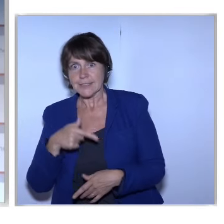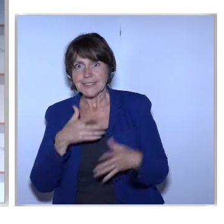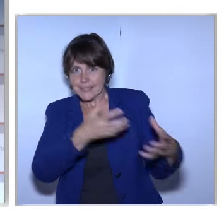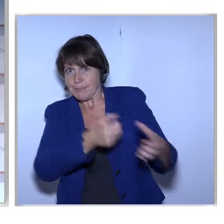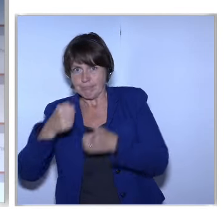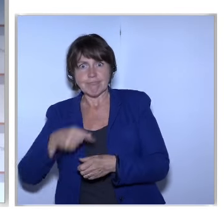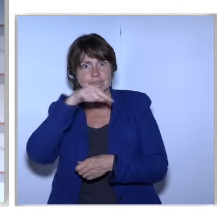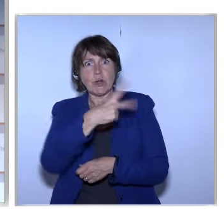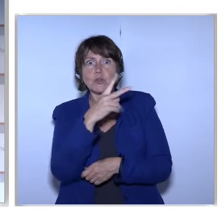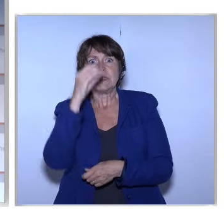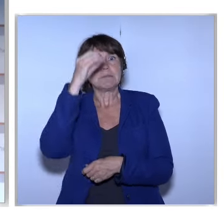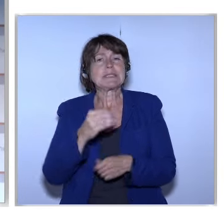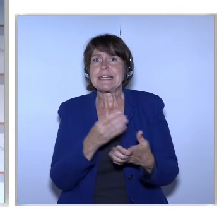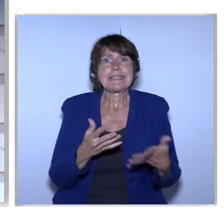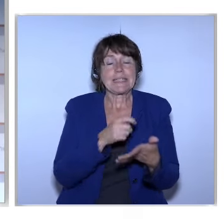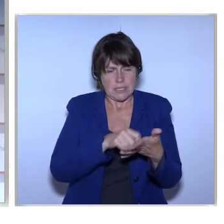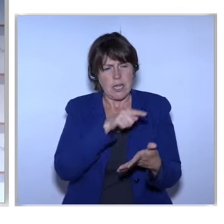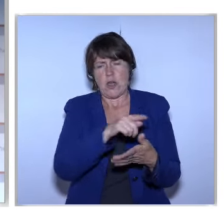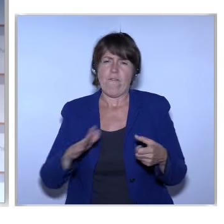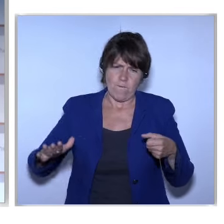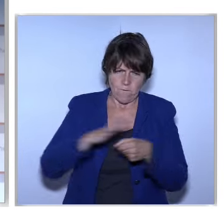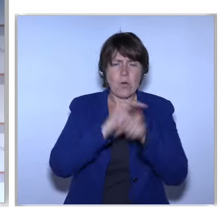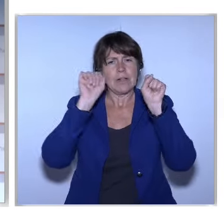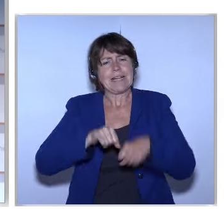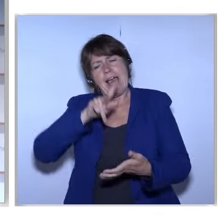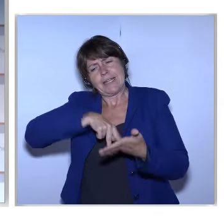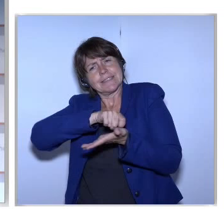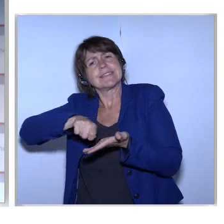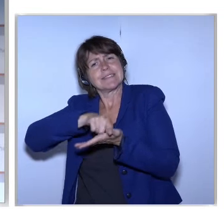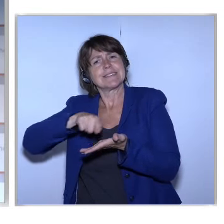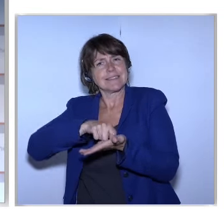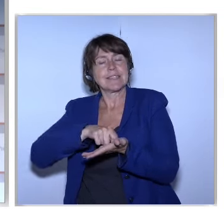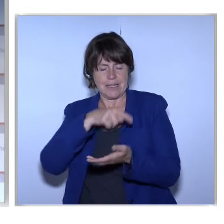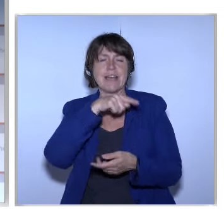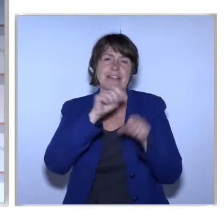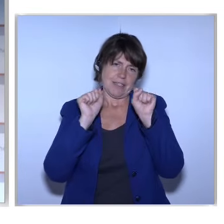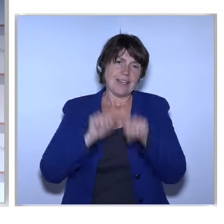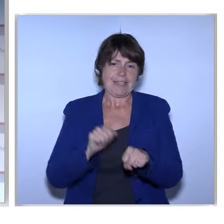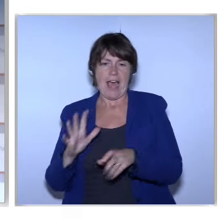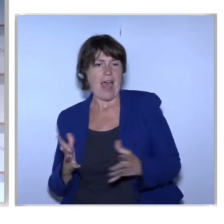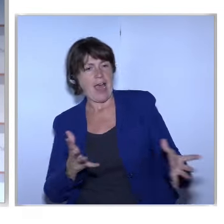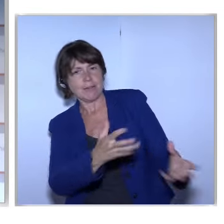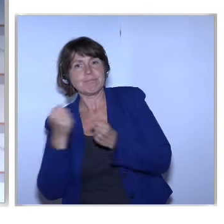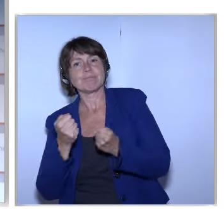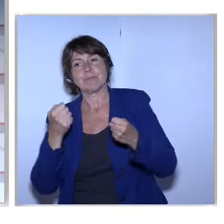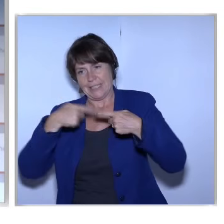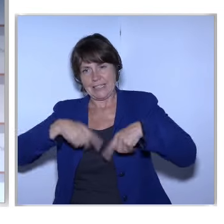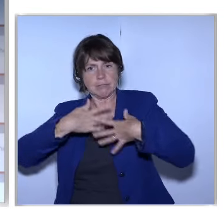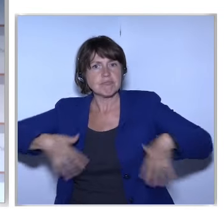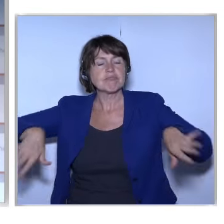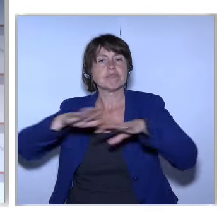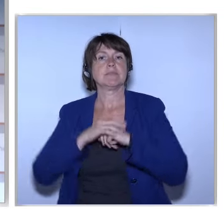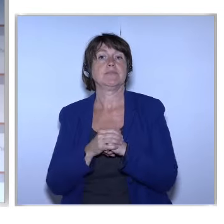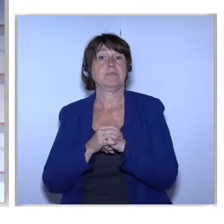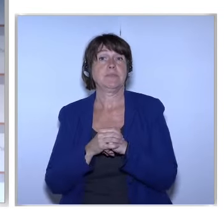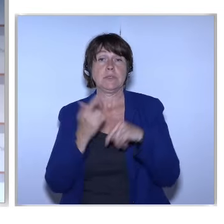We Have A Fully Literate Society So That You Can Reach The Consumers You Want To Reach And Governments Themselves Should